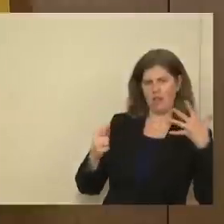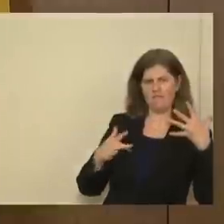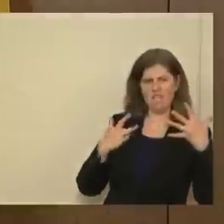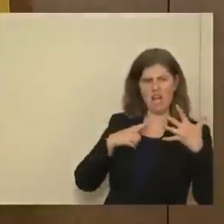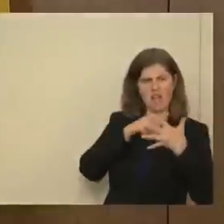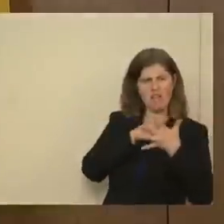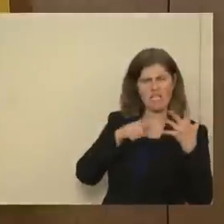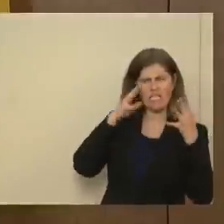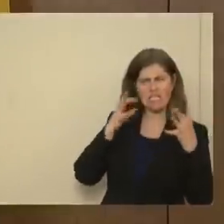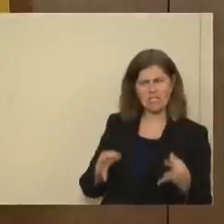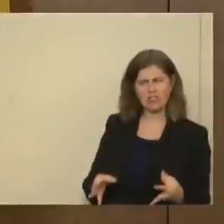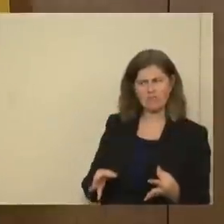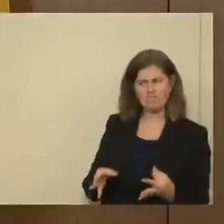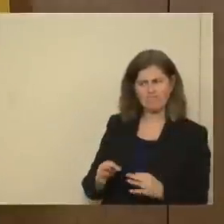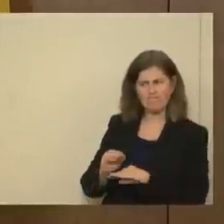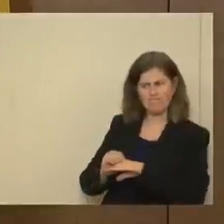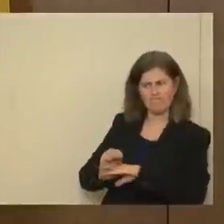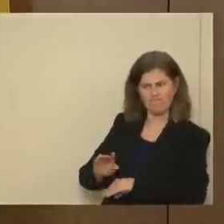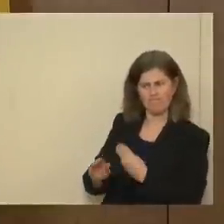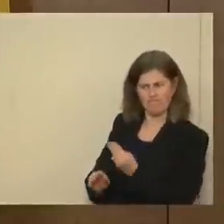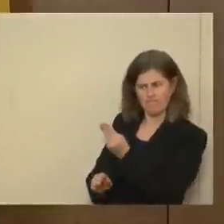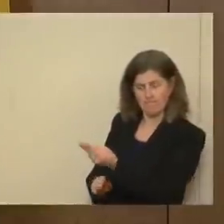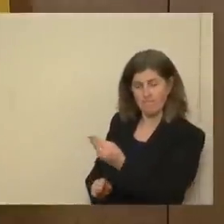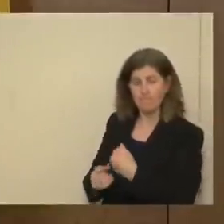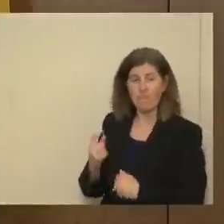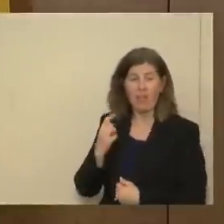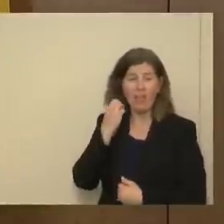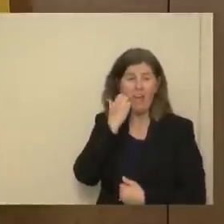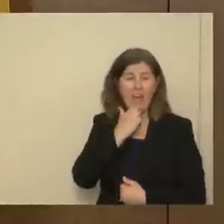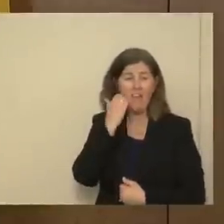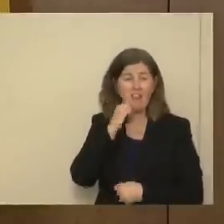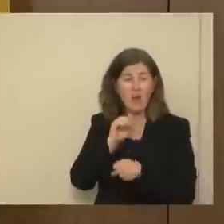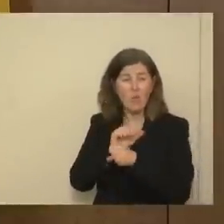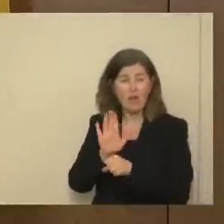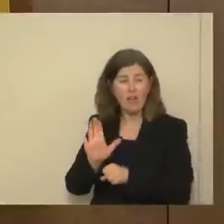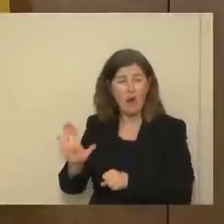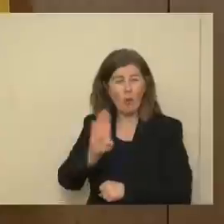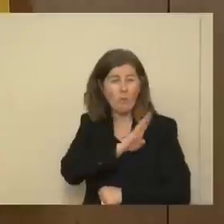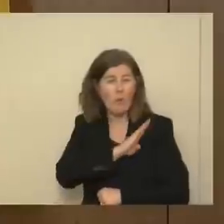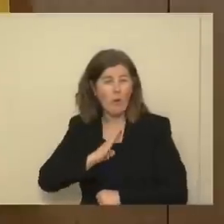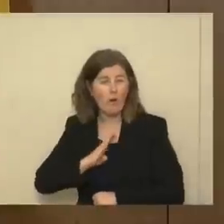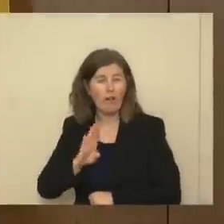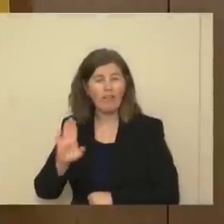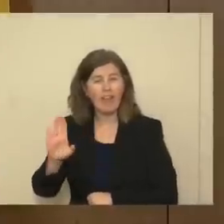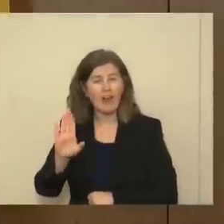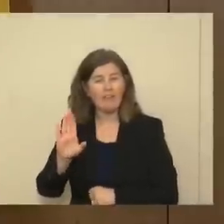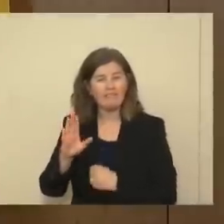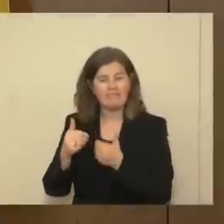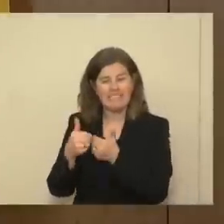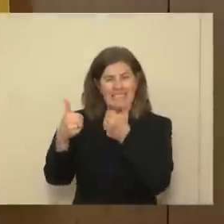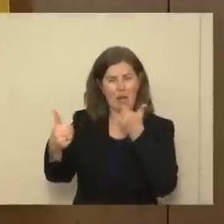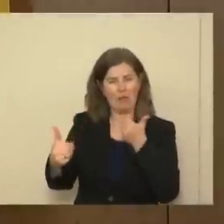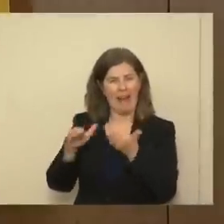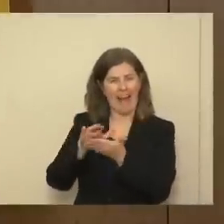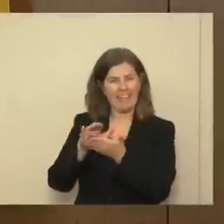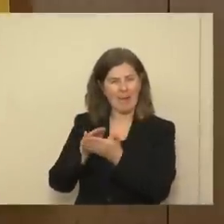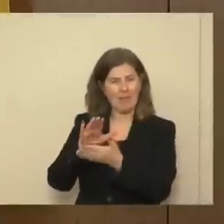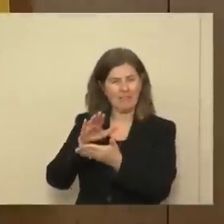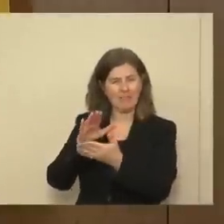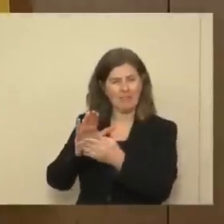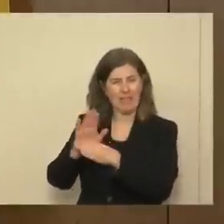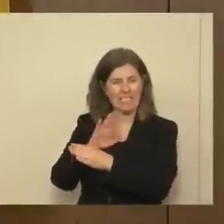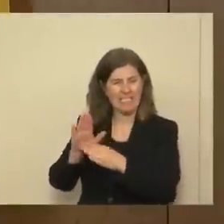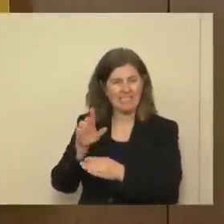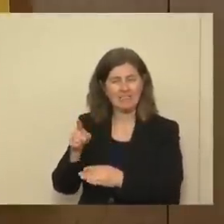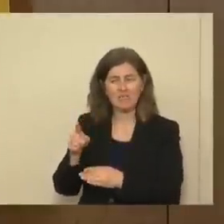effort or decision ought to be made. The day-to-day work of regents in an independent academic institution, I have great